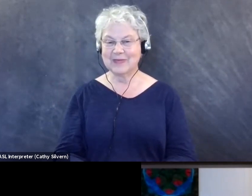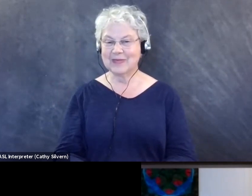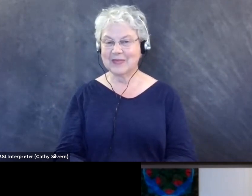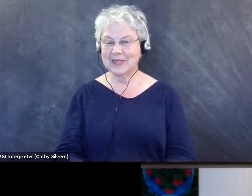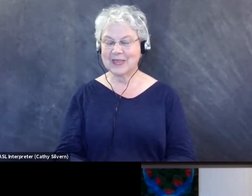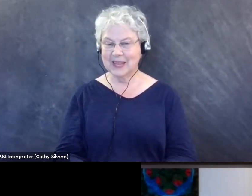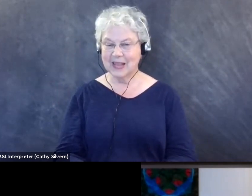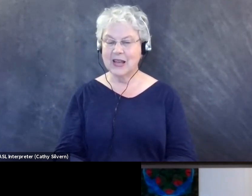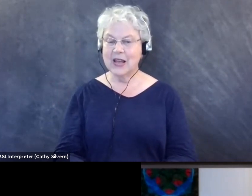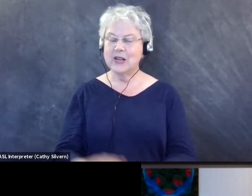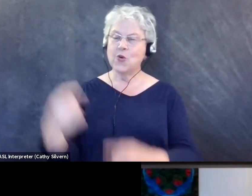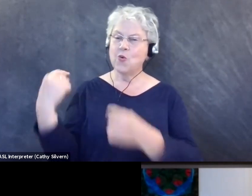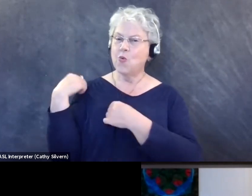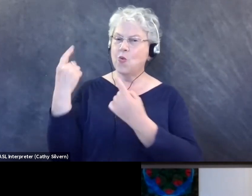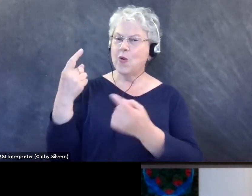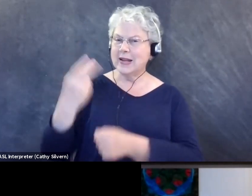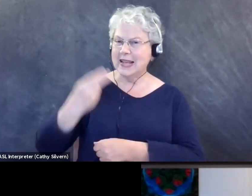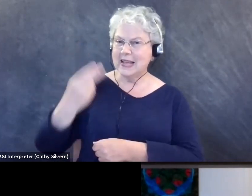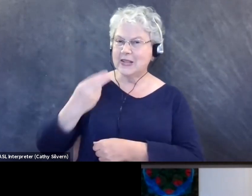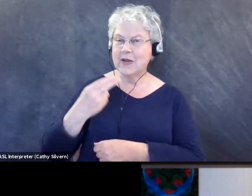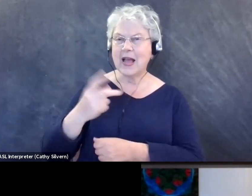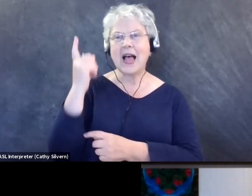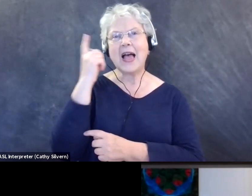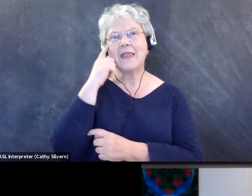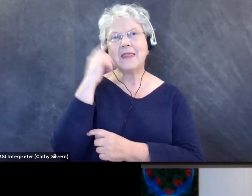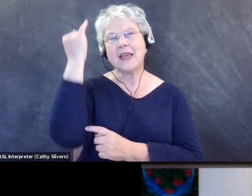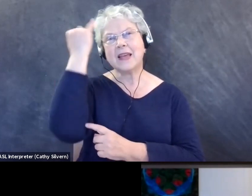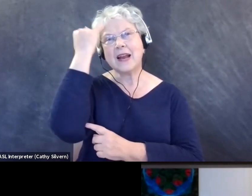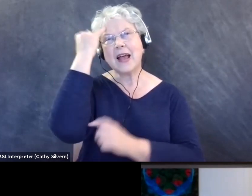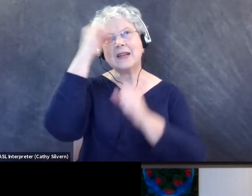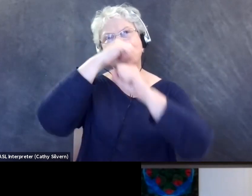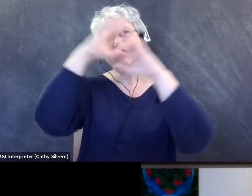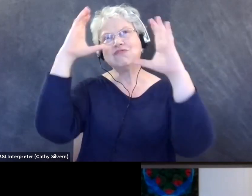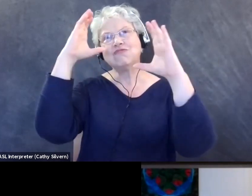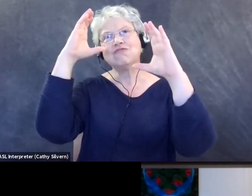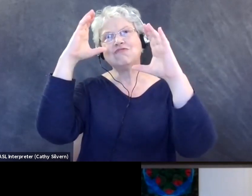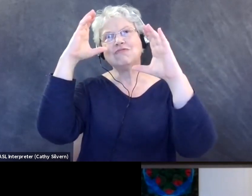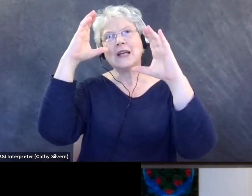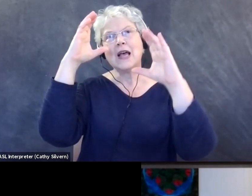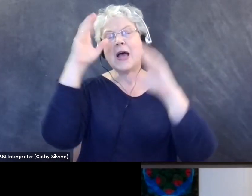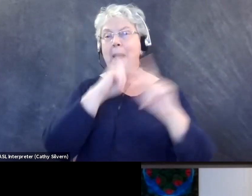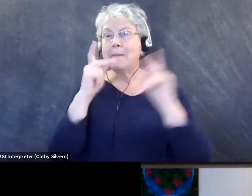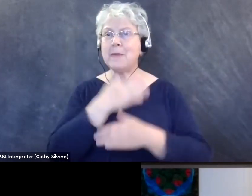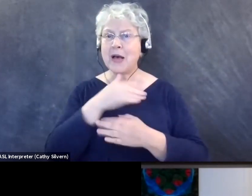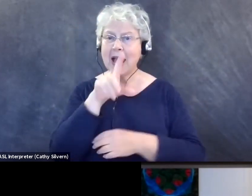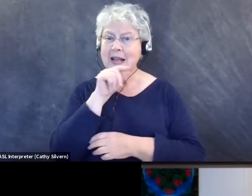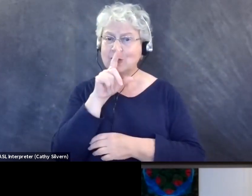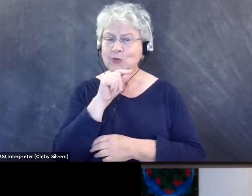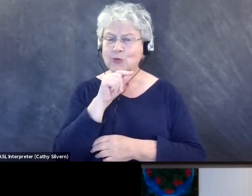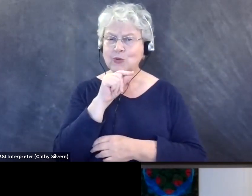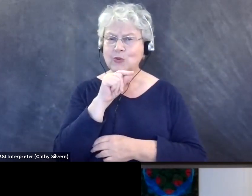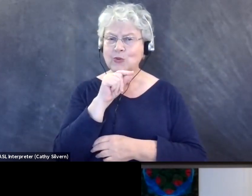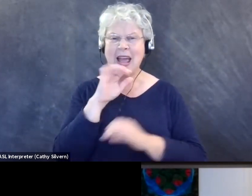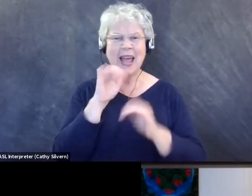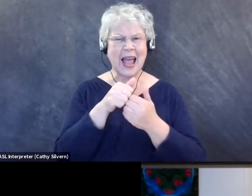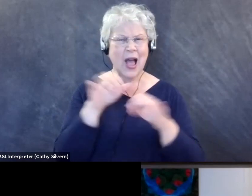and historically, there has been a bit of an image, I think, of a lot of birders, um, who, the, the way that birding is